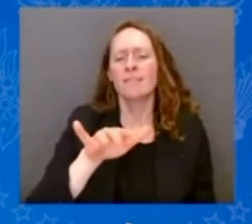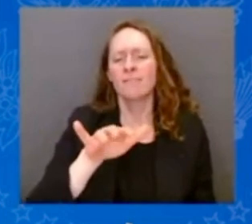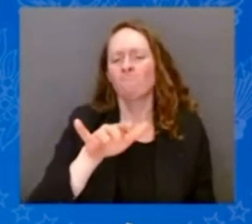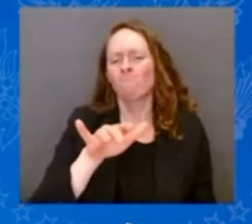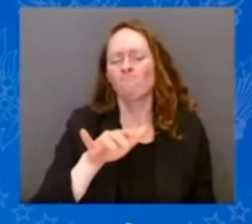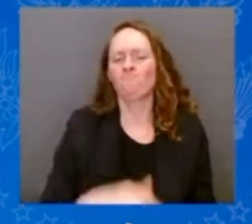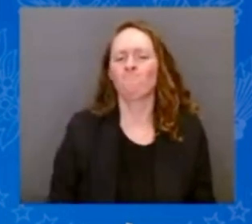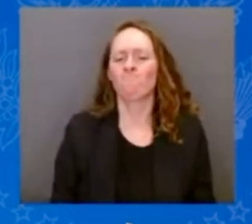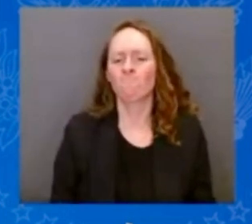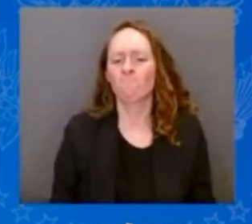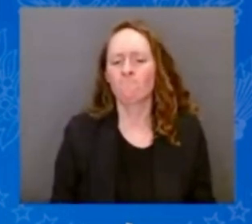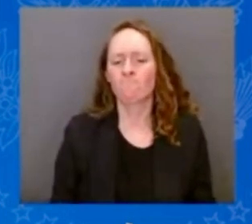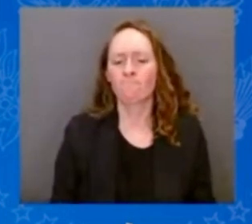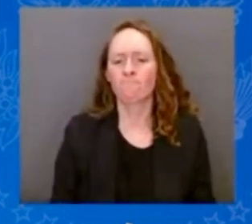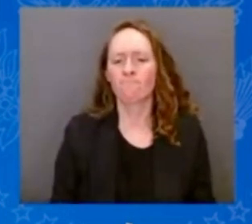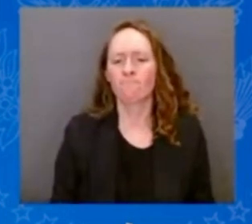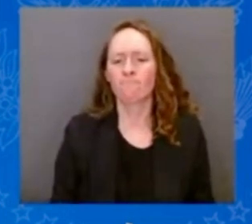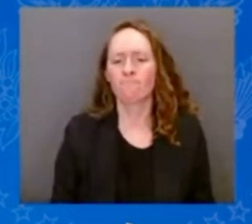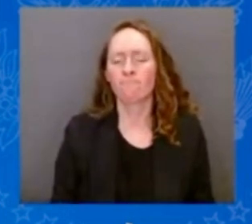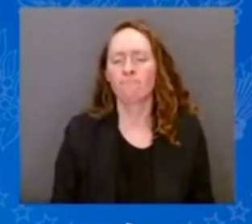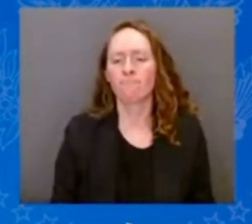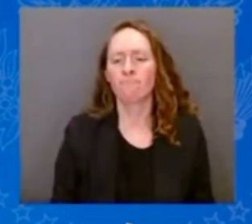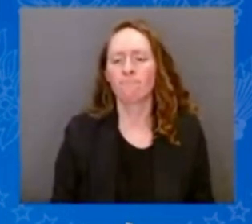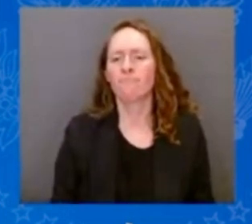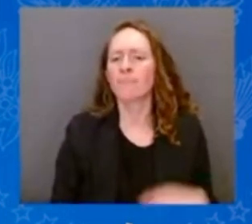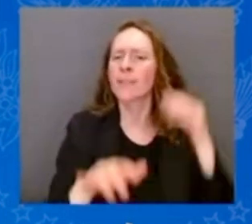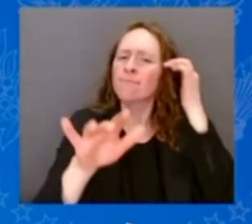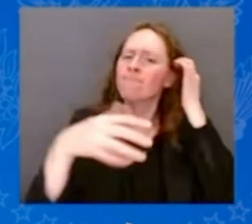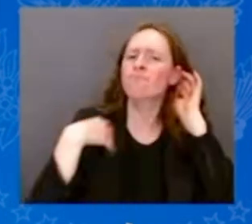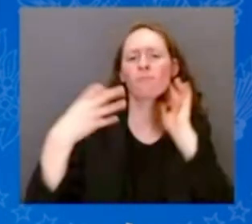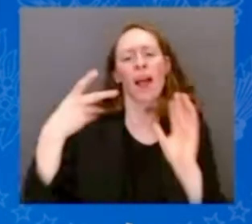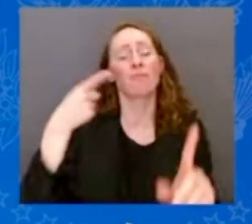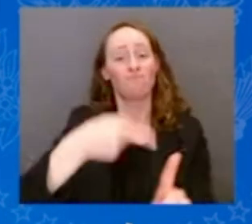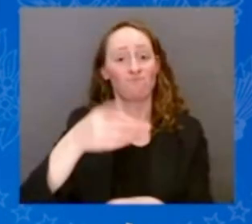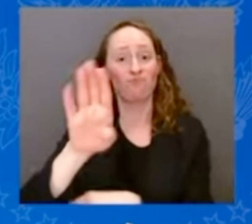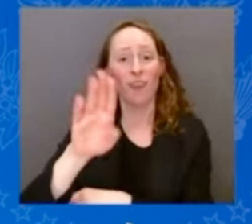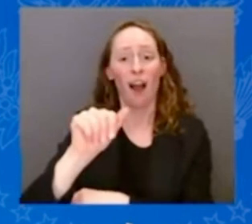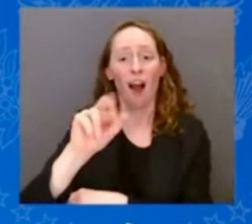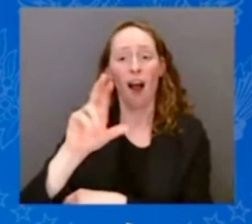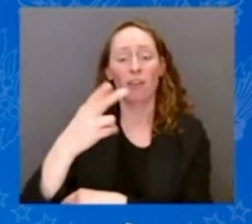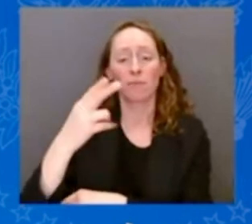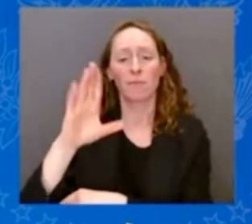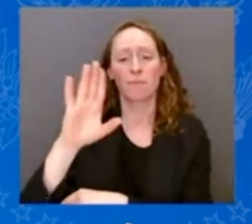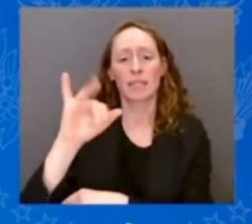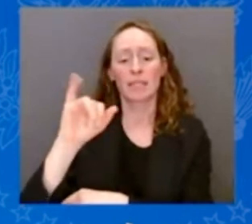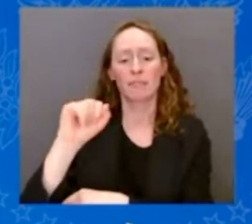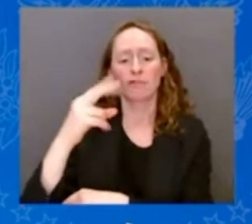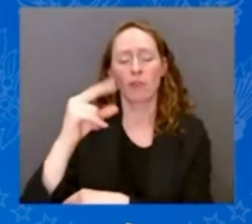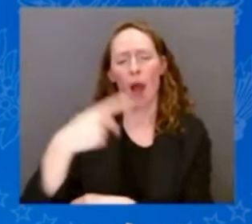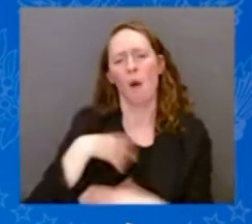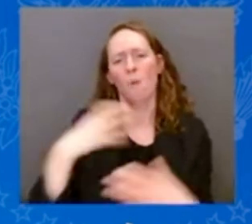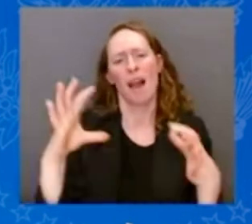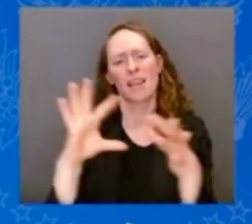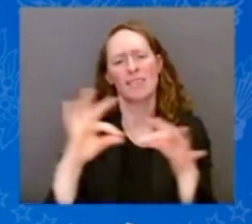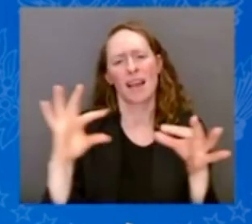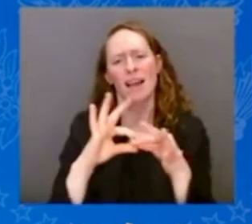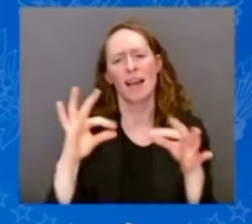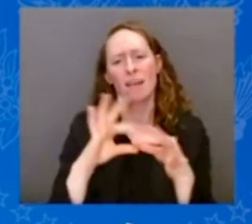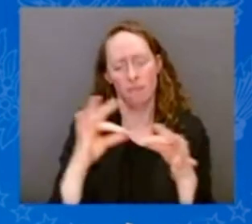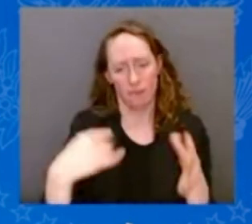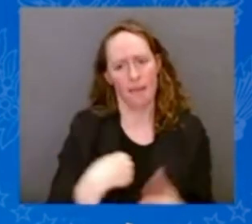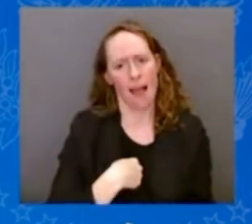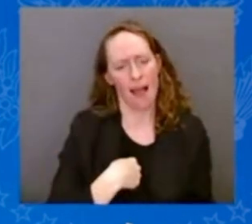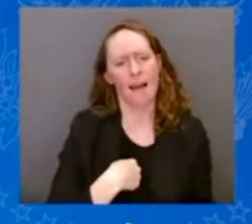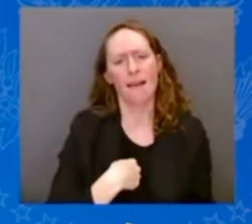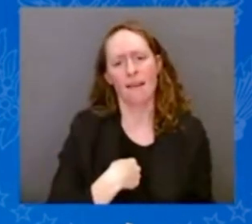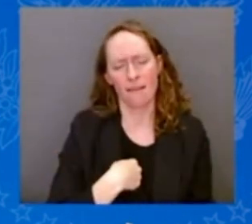And Archbishop, I want to say that I've found that the two